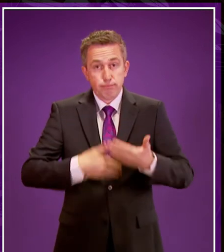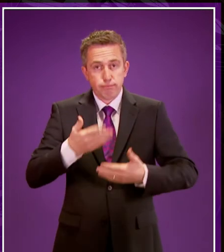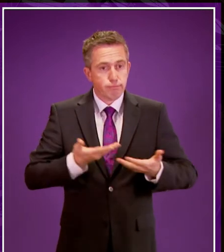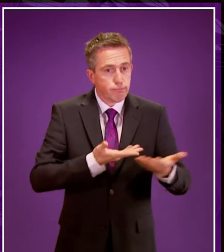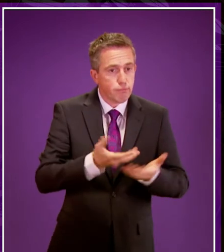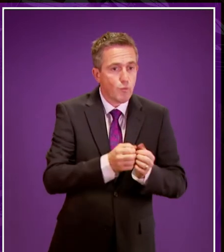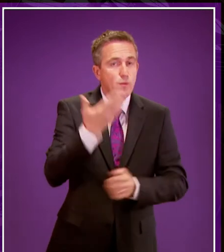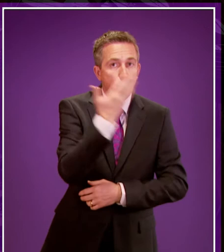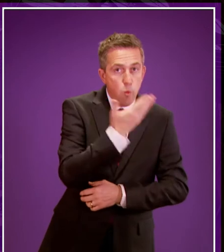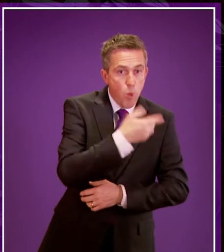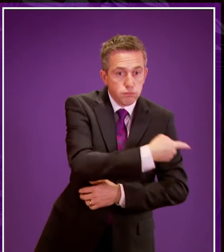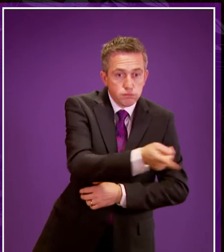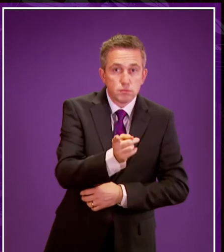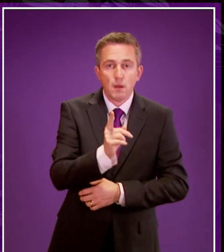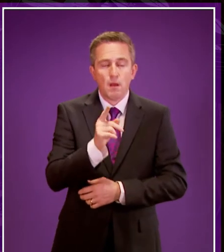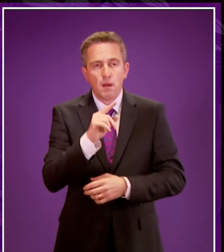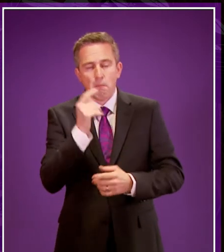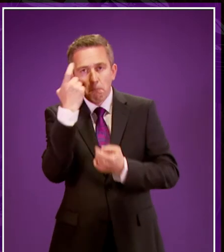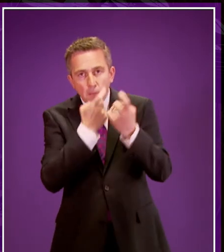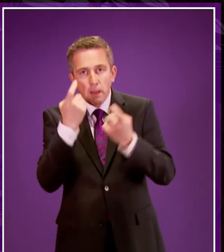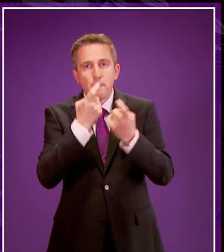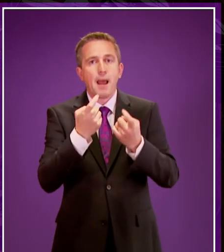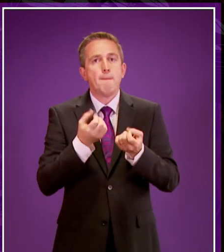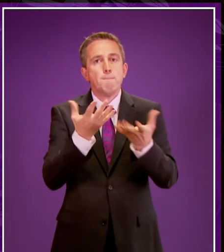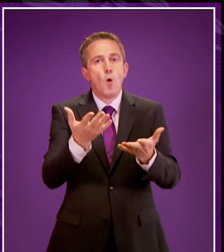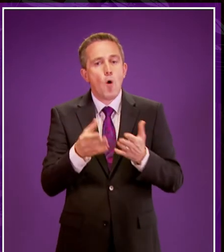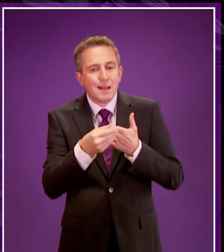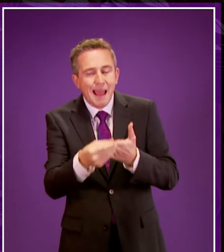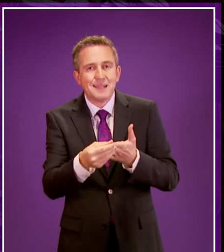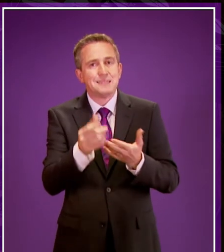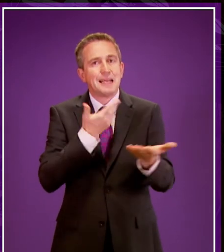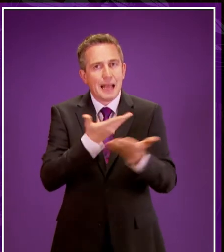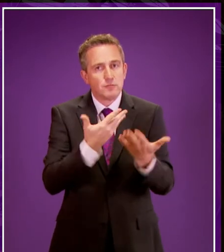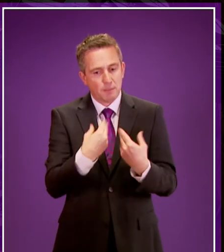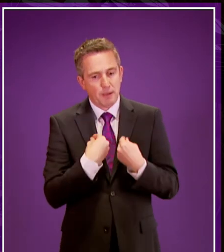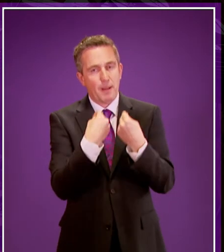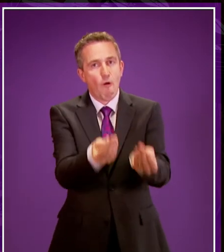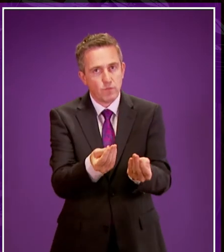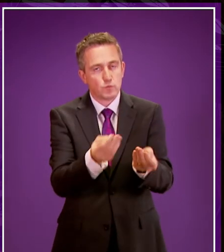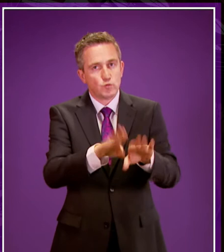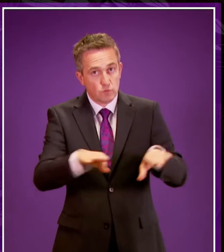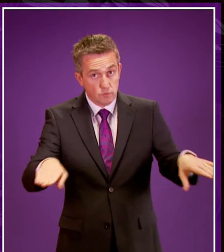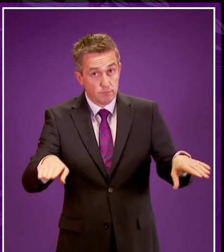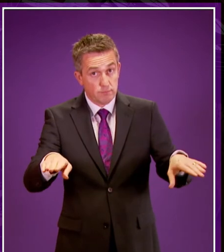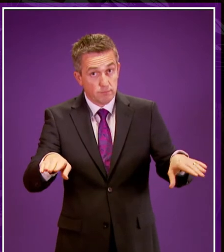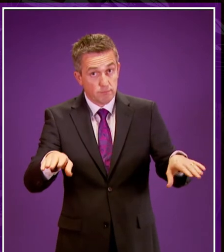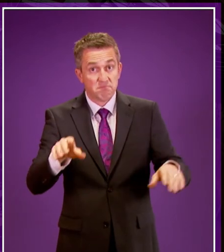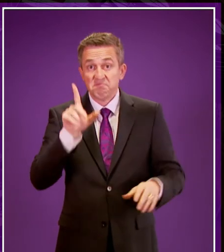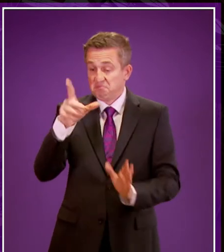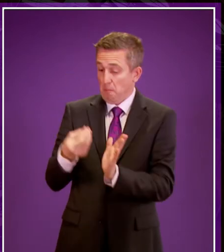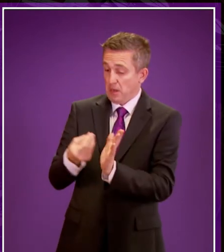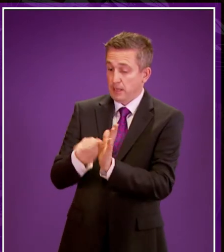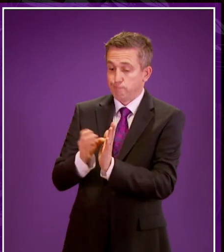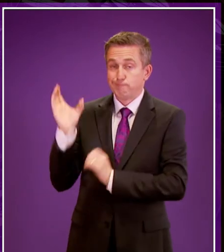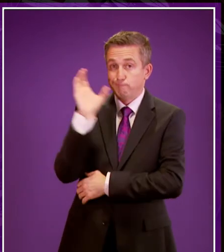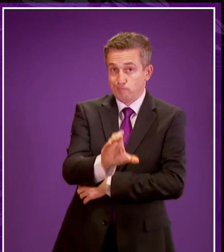review includes consideration of the role of guidance and counselling in local authority schools. We have also invested additional funds in